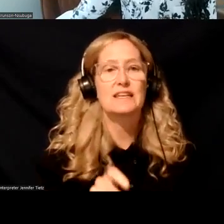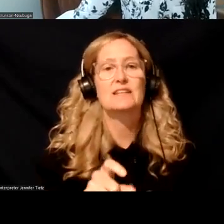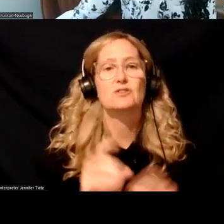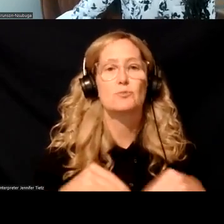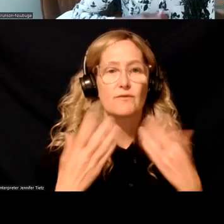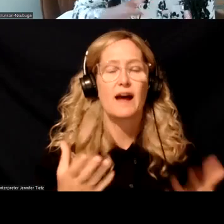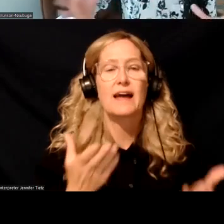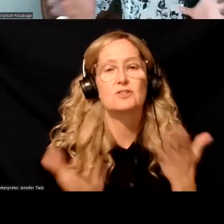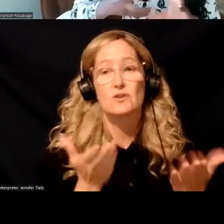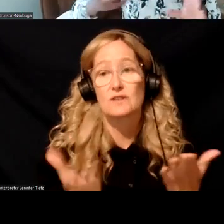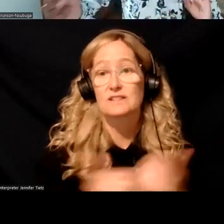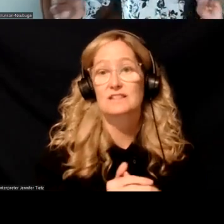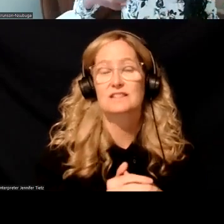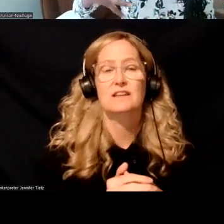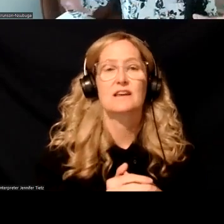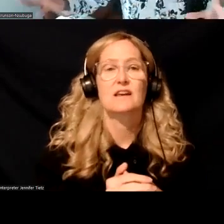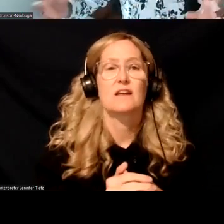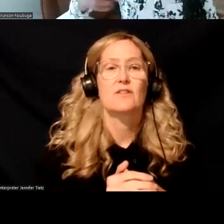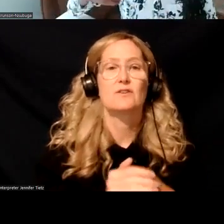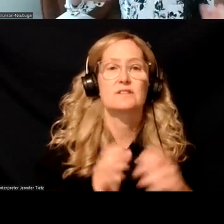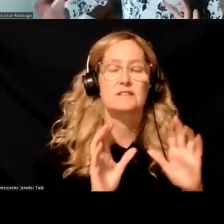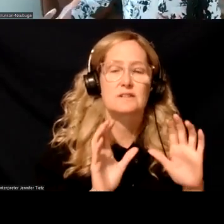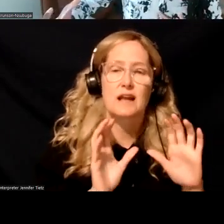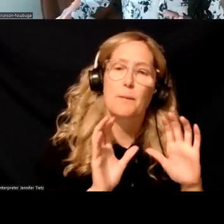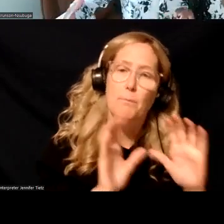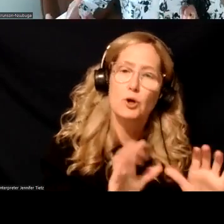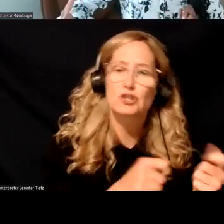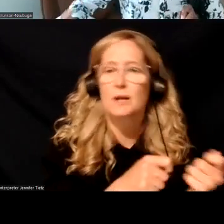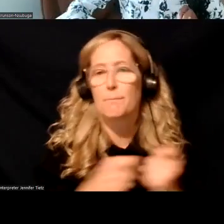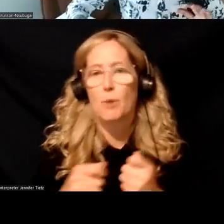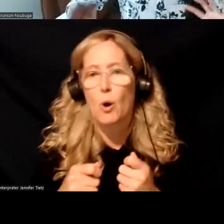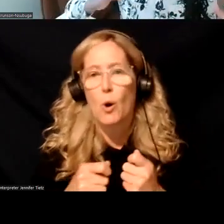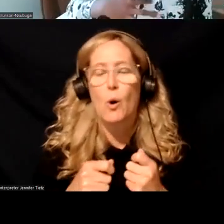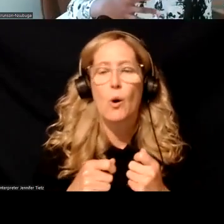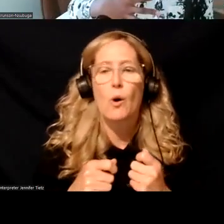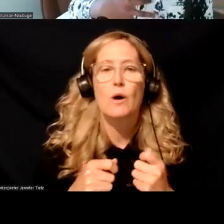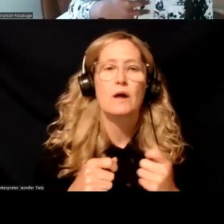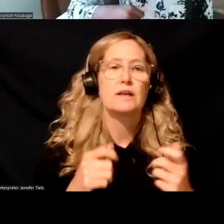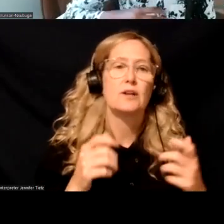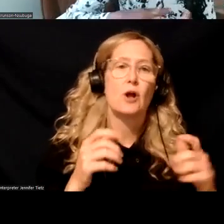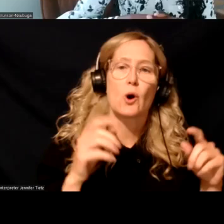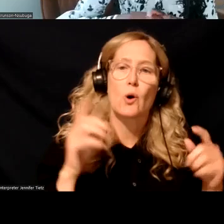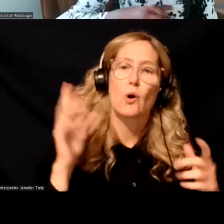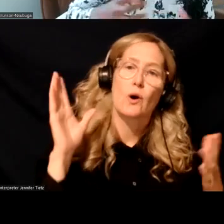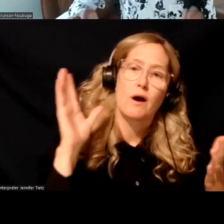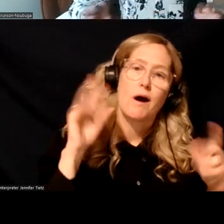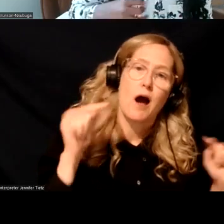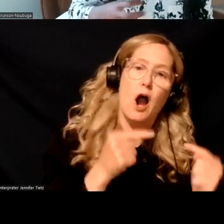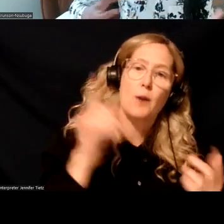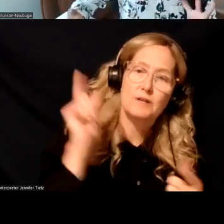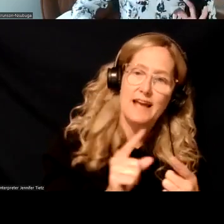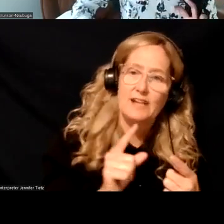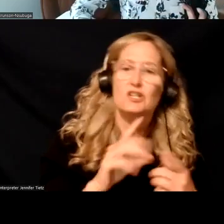provide this service. And so there was this push and pull between our thoughts on harm, harm reduction versus, uh, detox. There was a